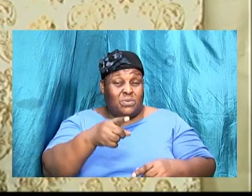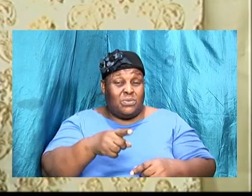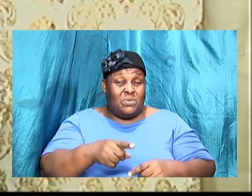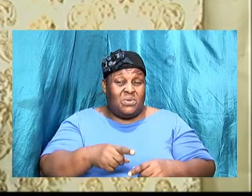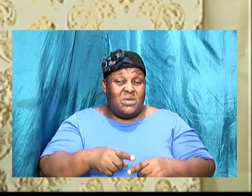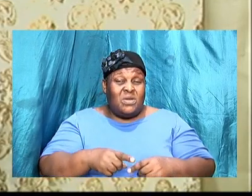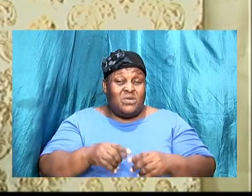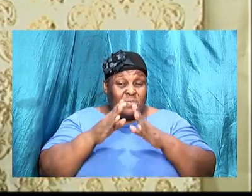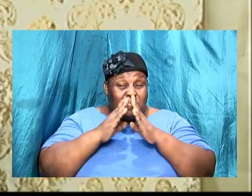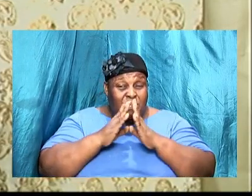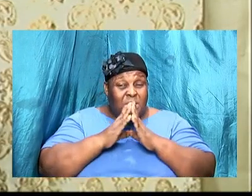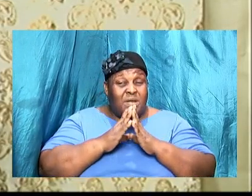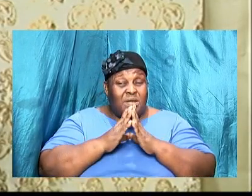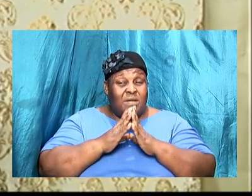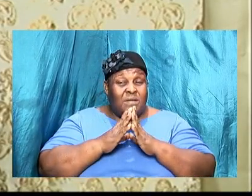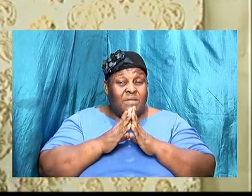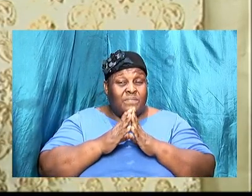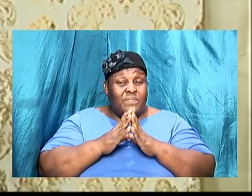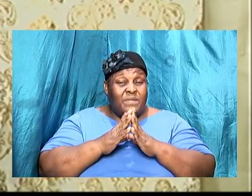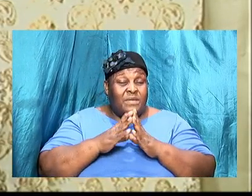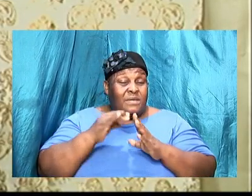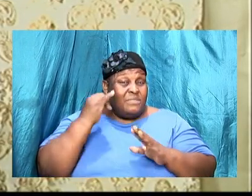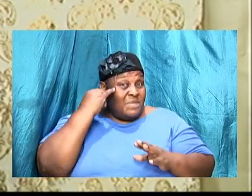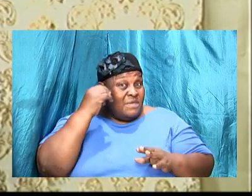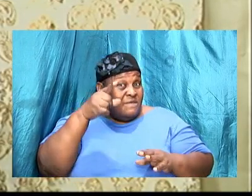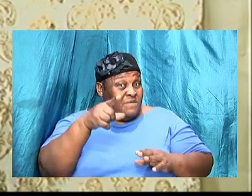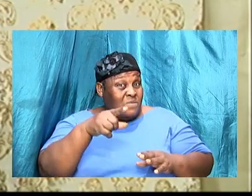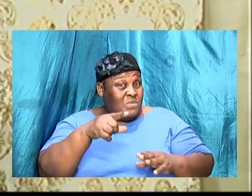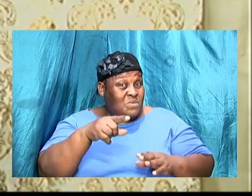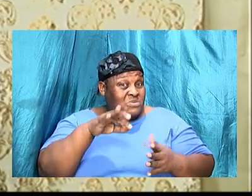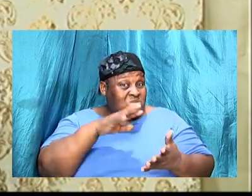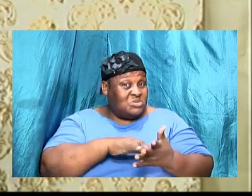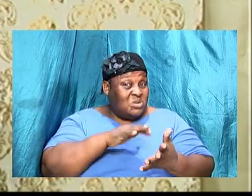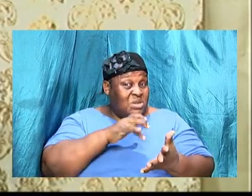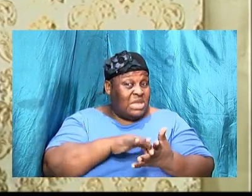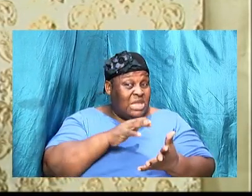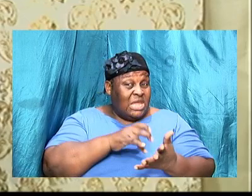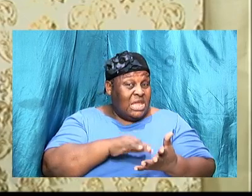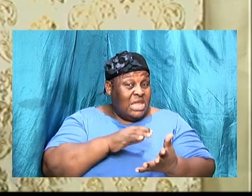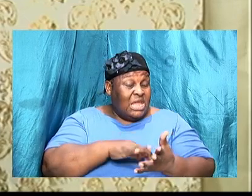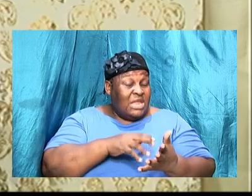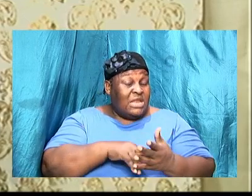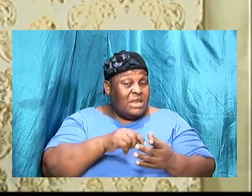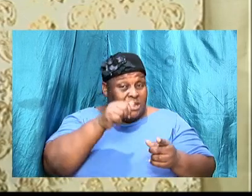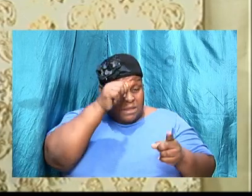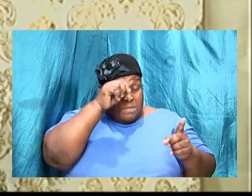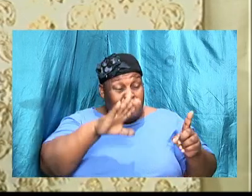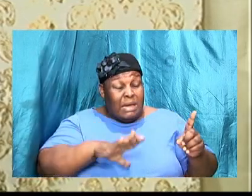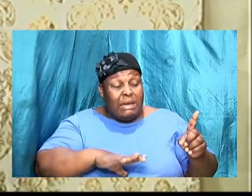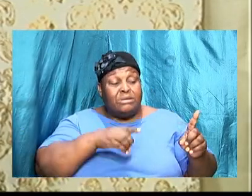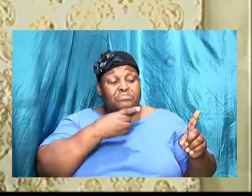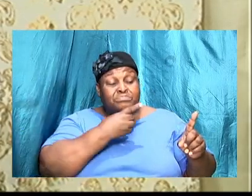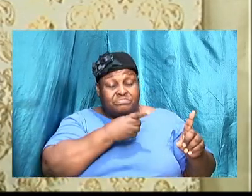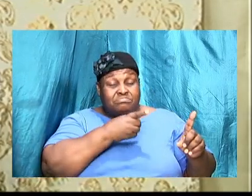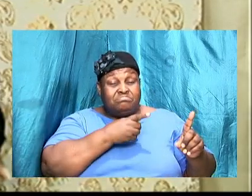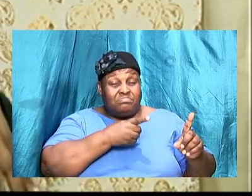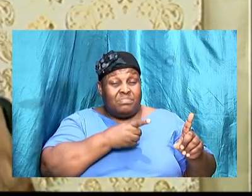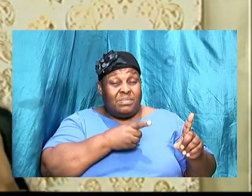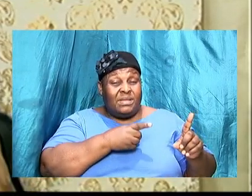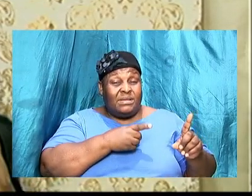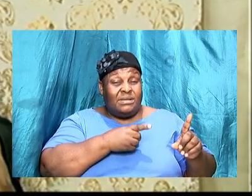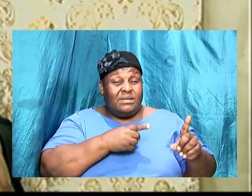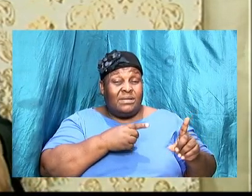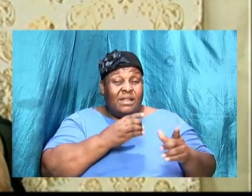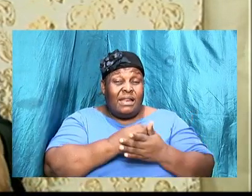the story of Gideon you will recognize that there was lack of faith and that is why he asked the second time and said God make this